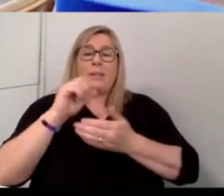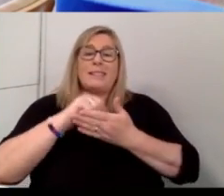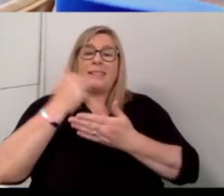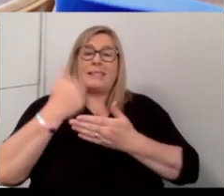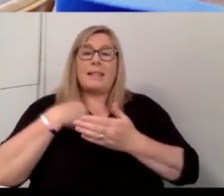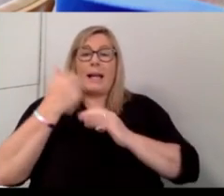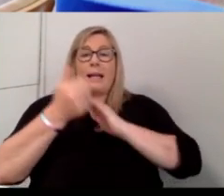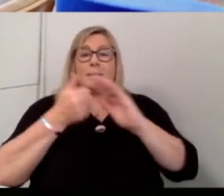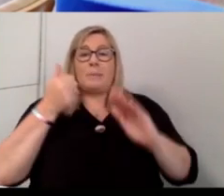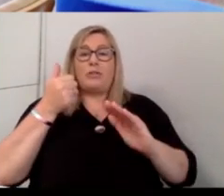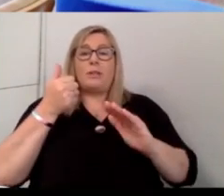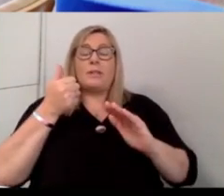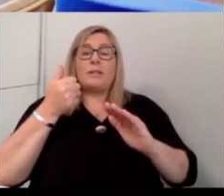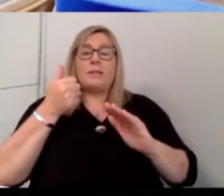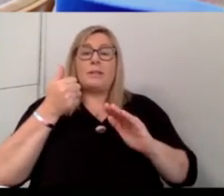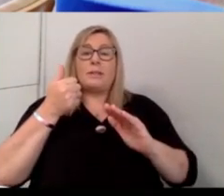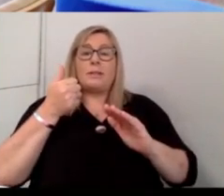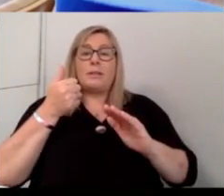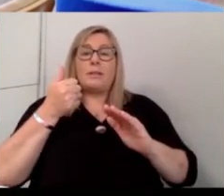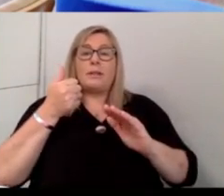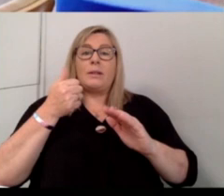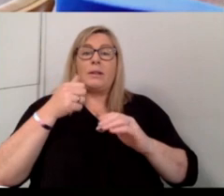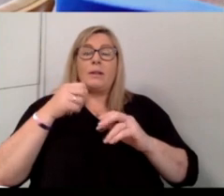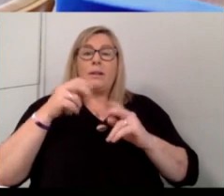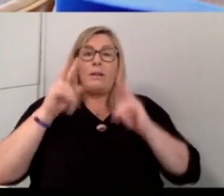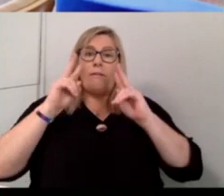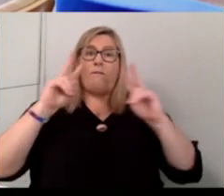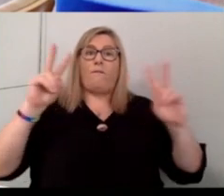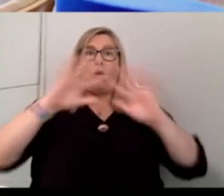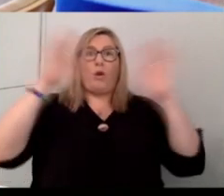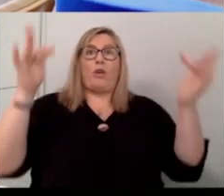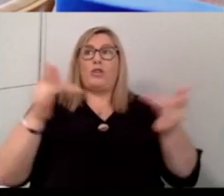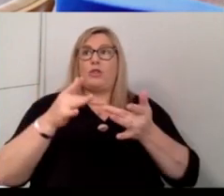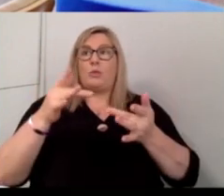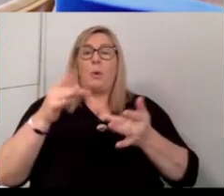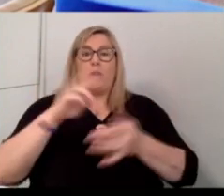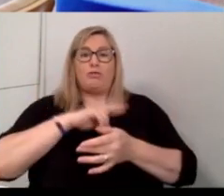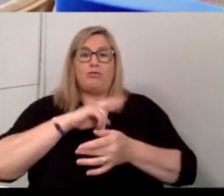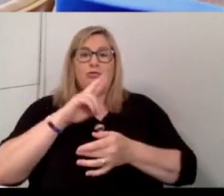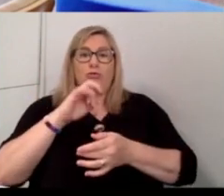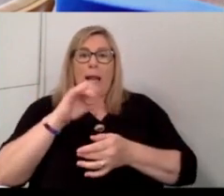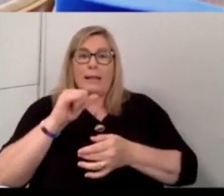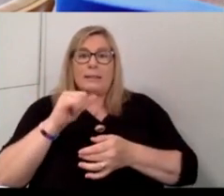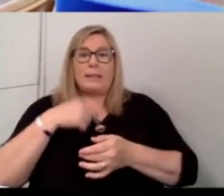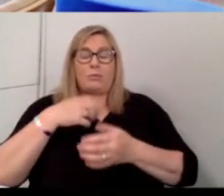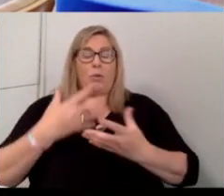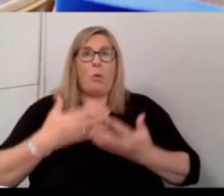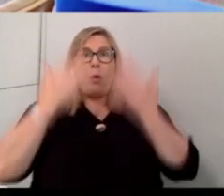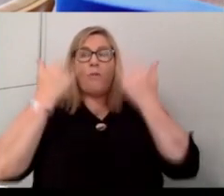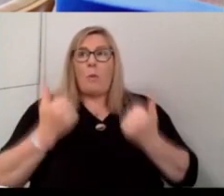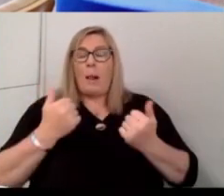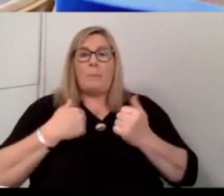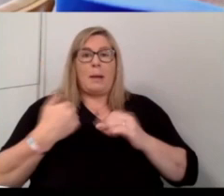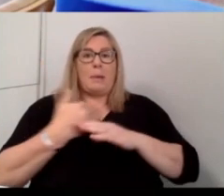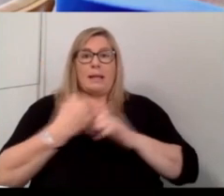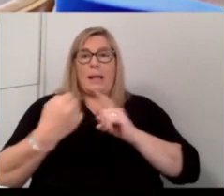experienced virtual reality and was so overwhelmed by the impact and